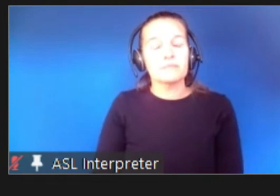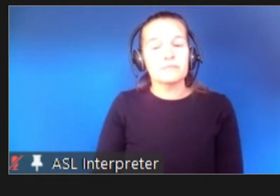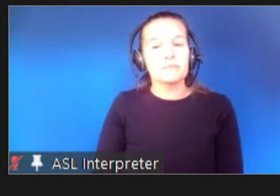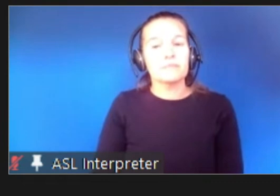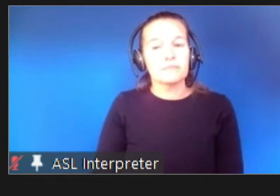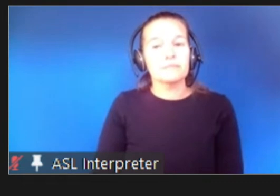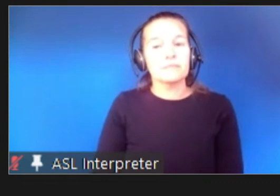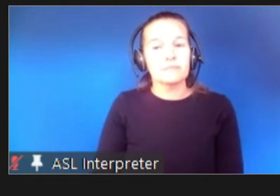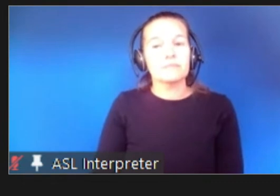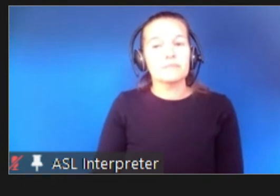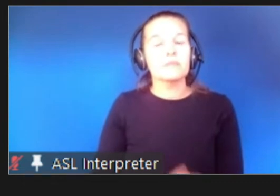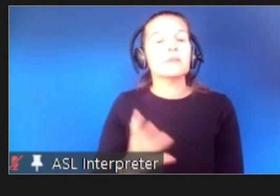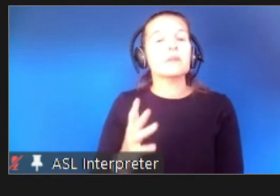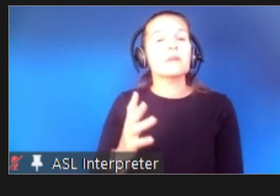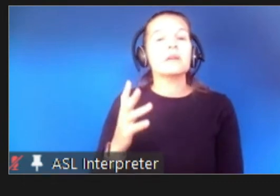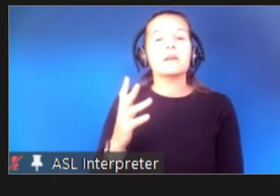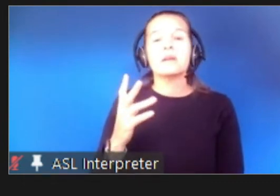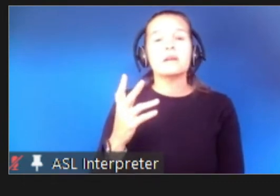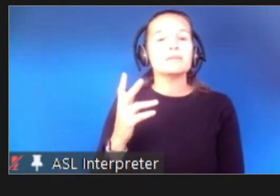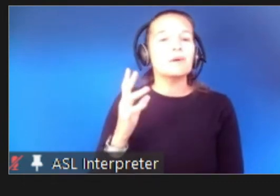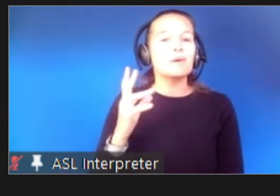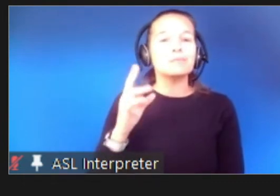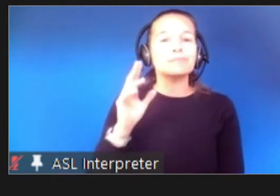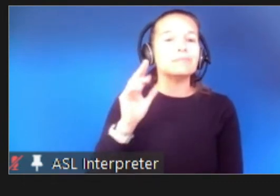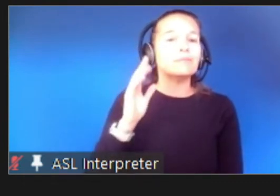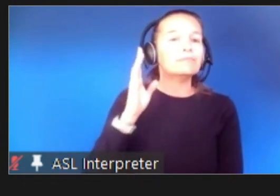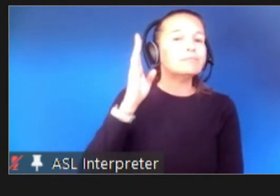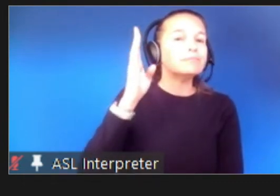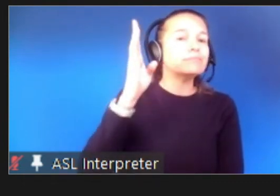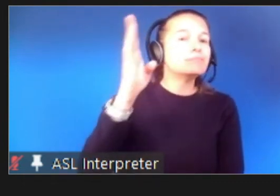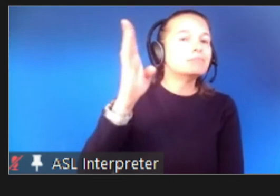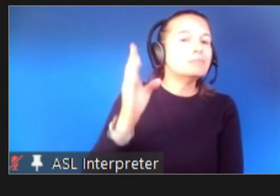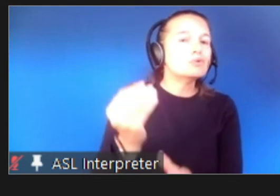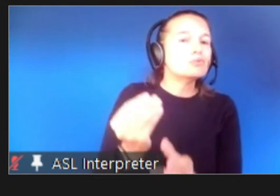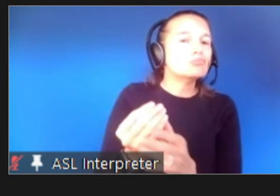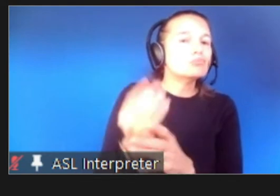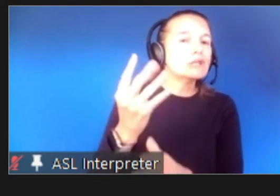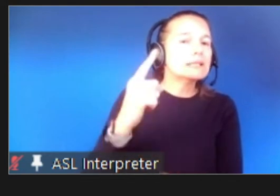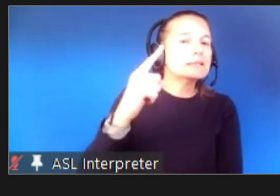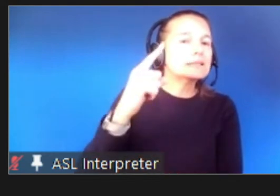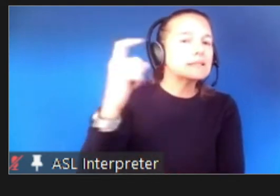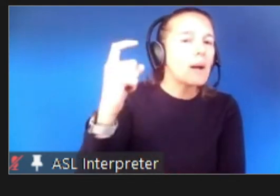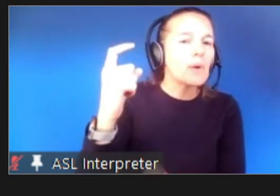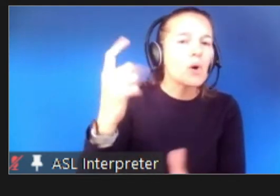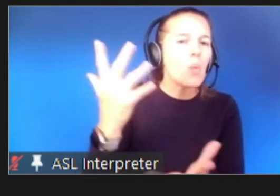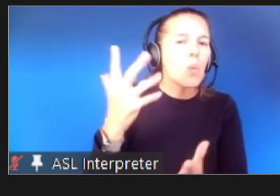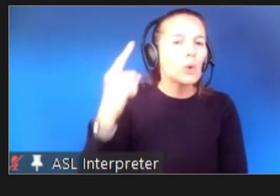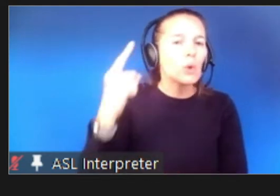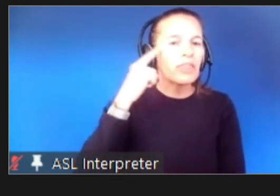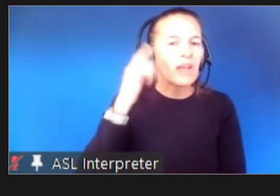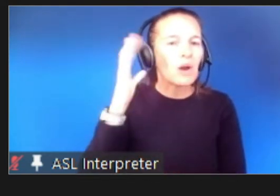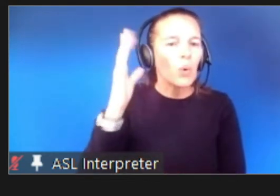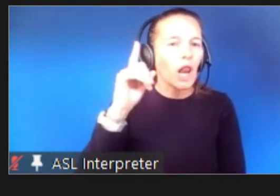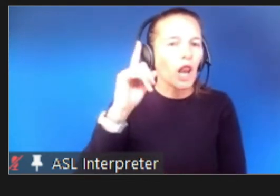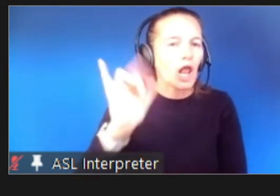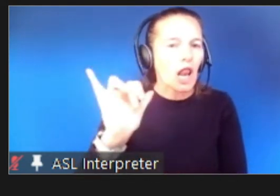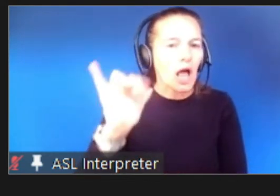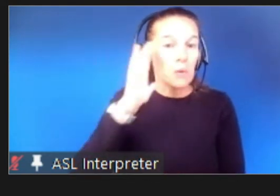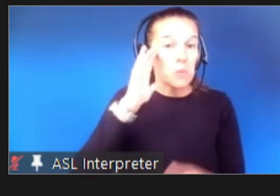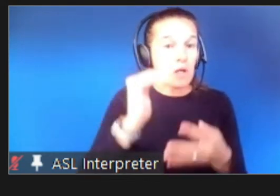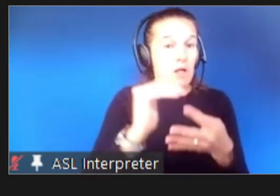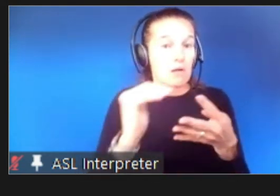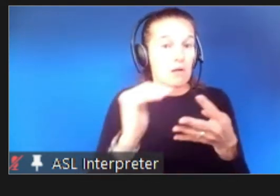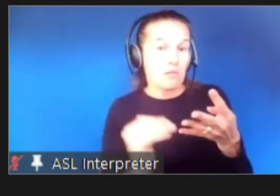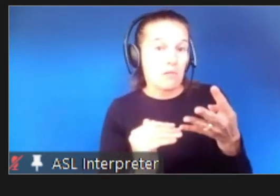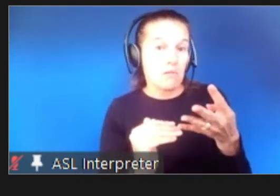in the spring and in the summer um when do you think we might see a reduction in tier or is that is the danger that